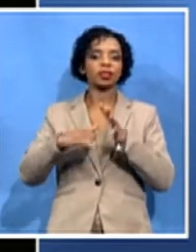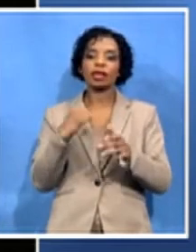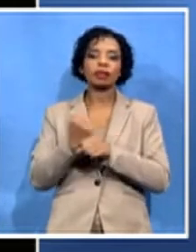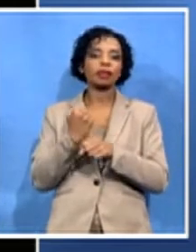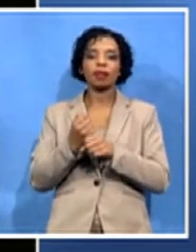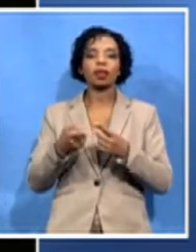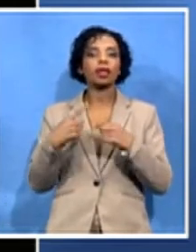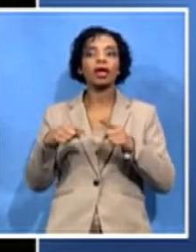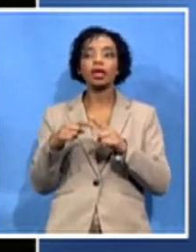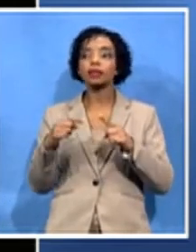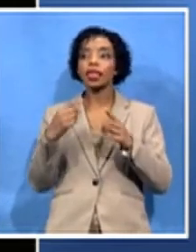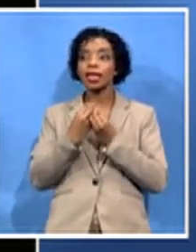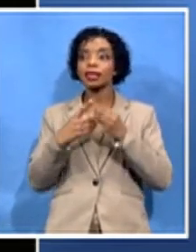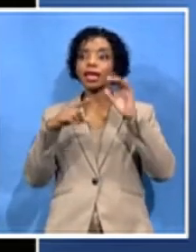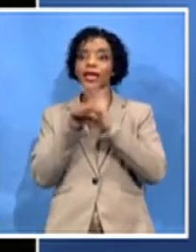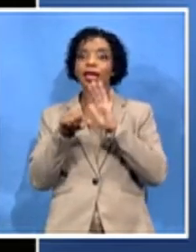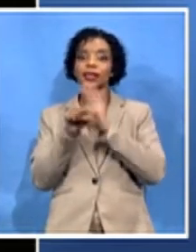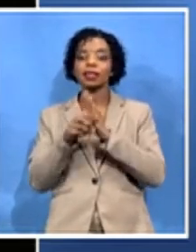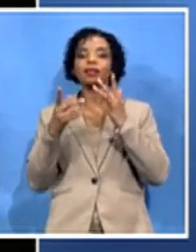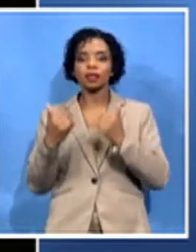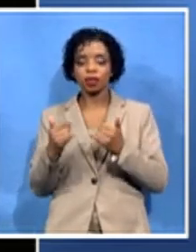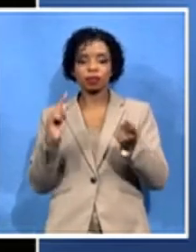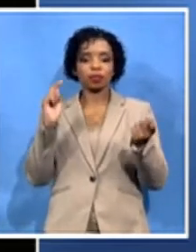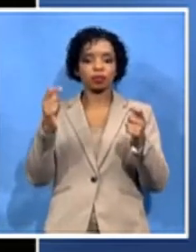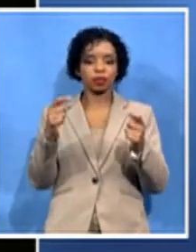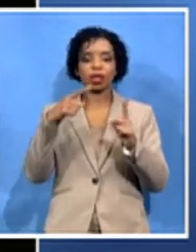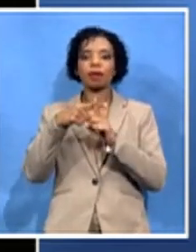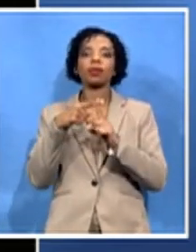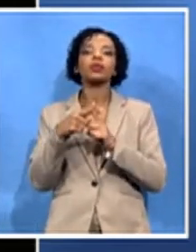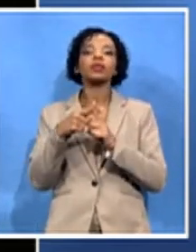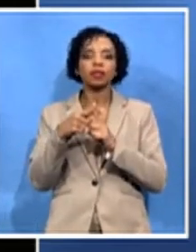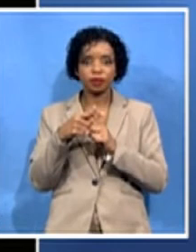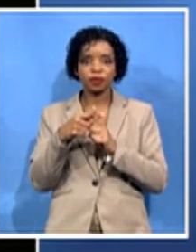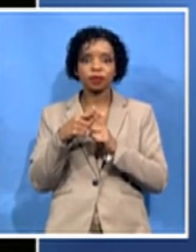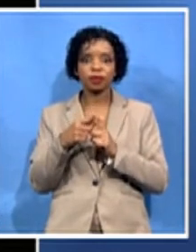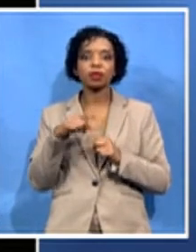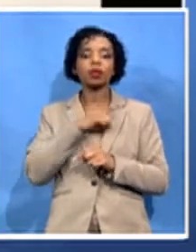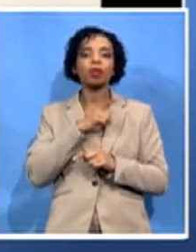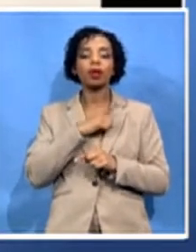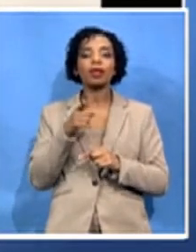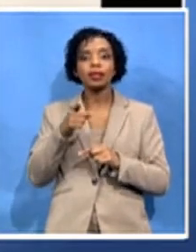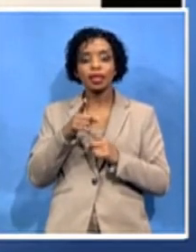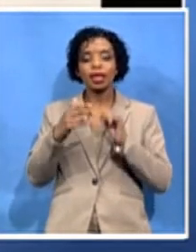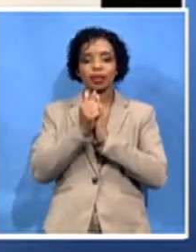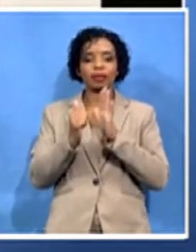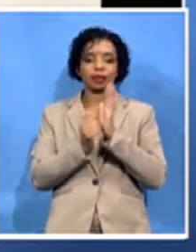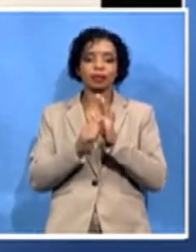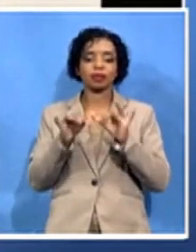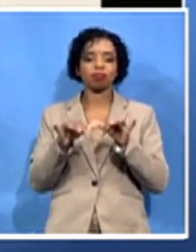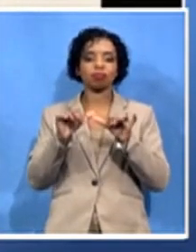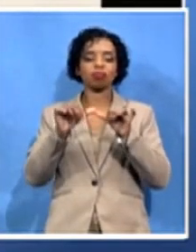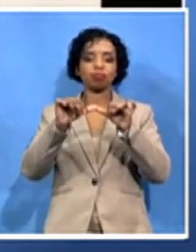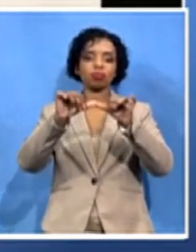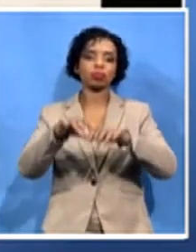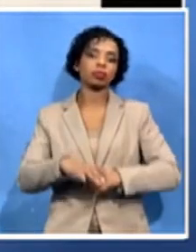opportunities that we can pursue, obviously, as the legislature, as we are moving forward. Let's thank you for speaking to us this morning.